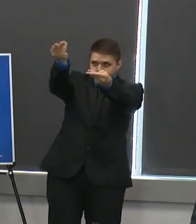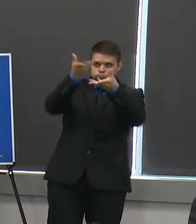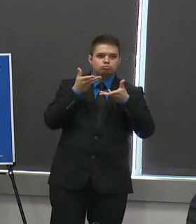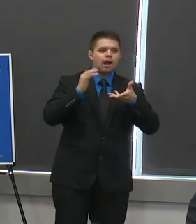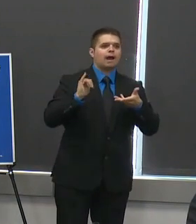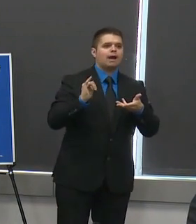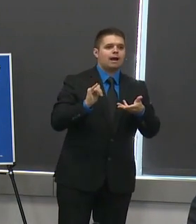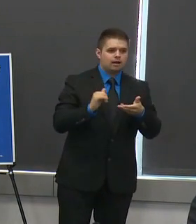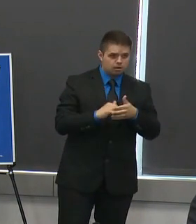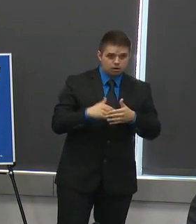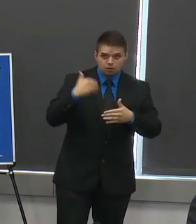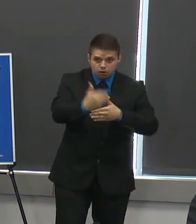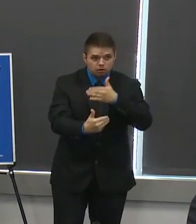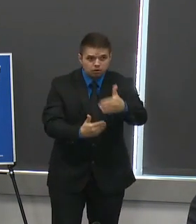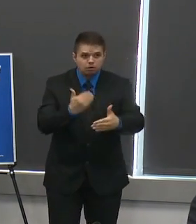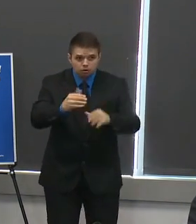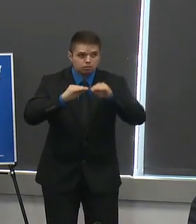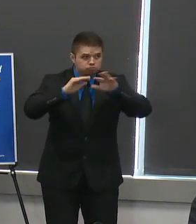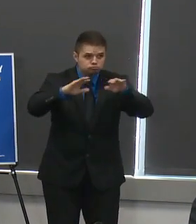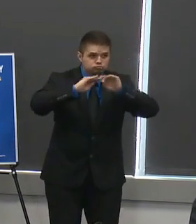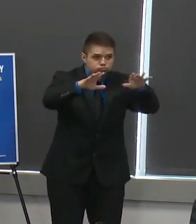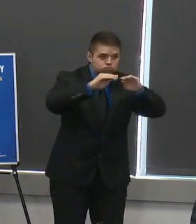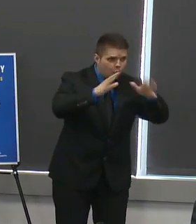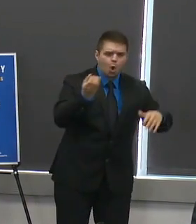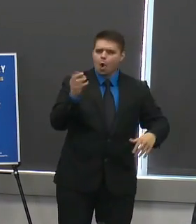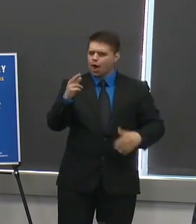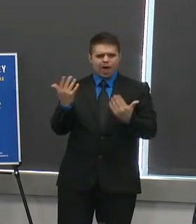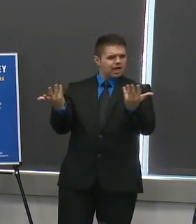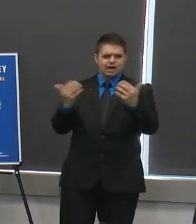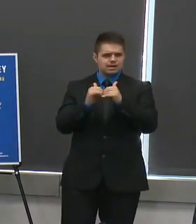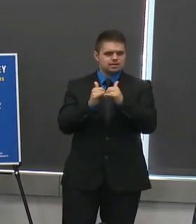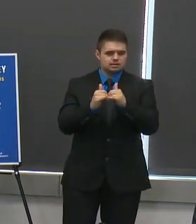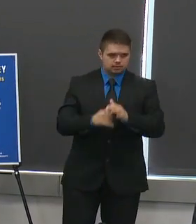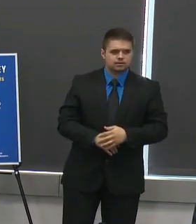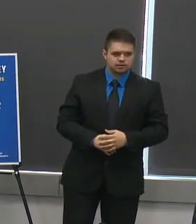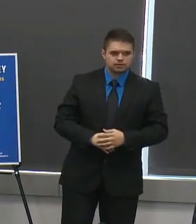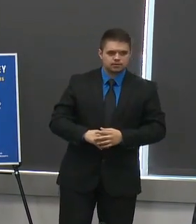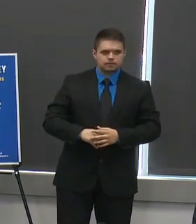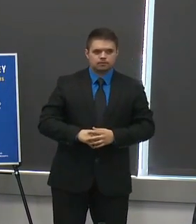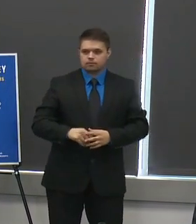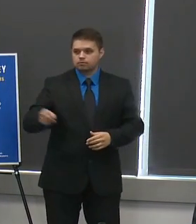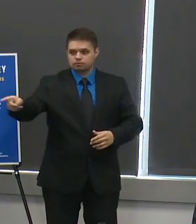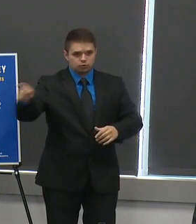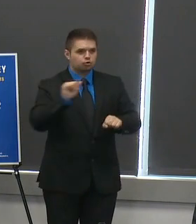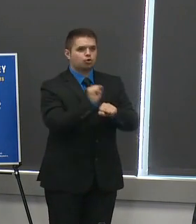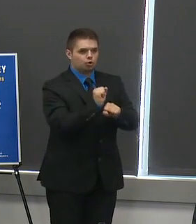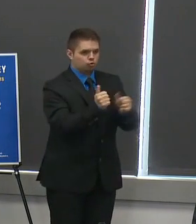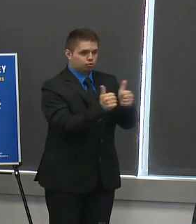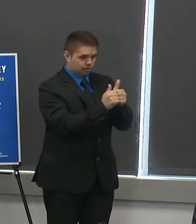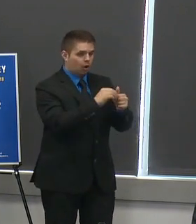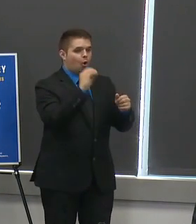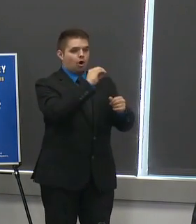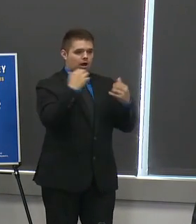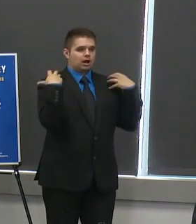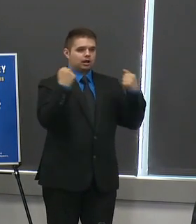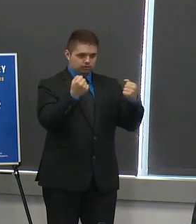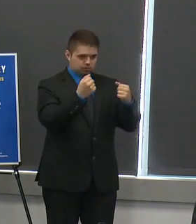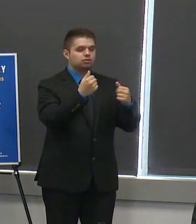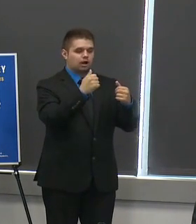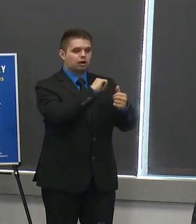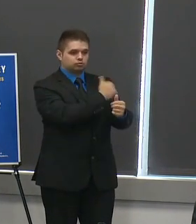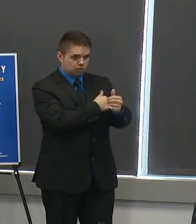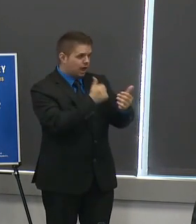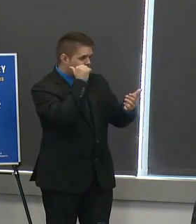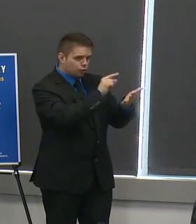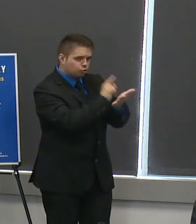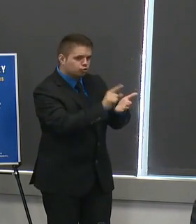we will be working with the oregon health authority on a weekly basis to share the data uh and then uh